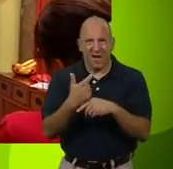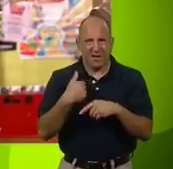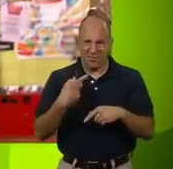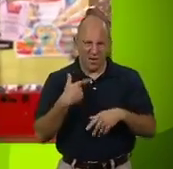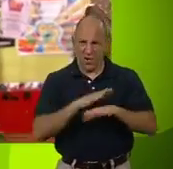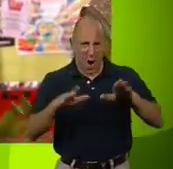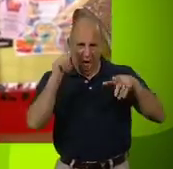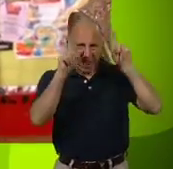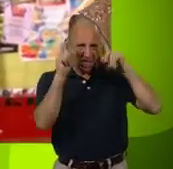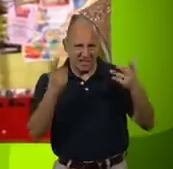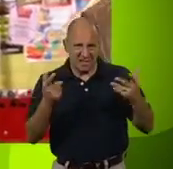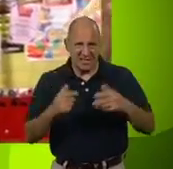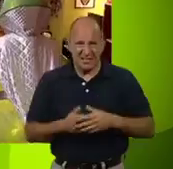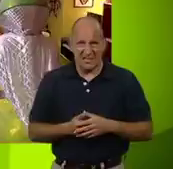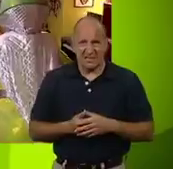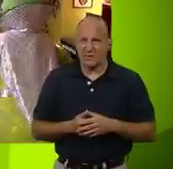we're not aliens.